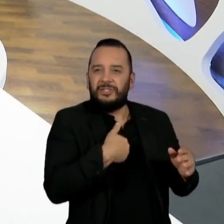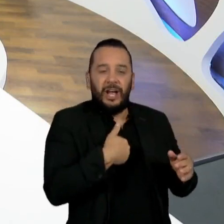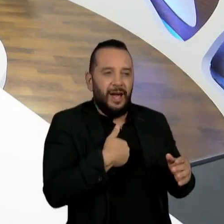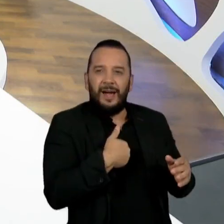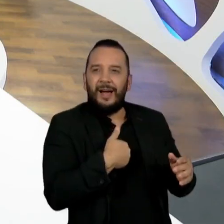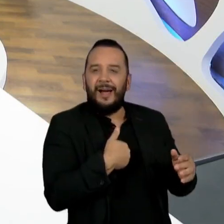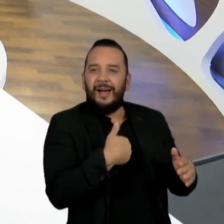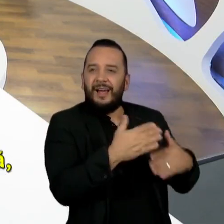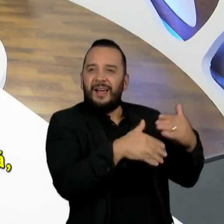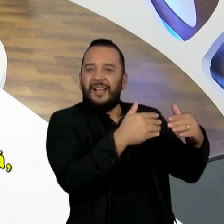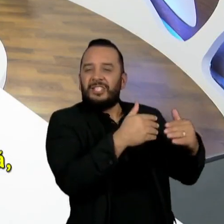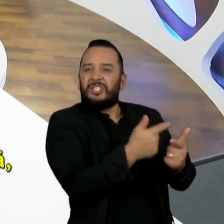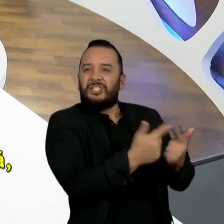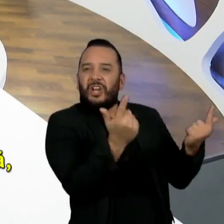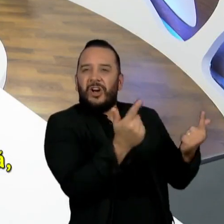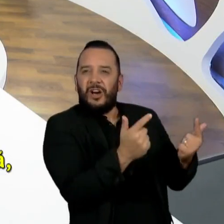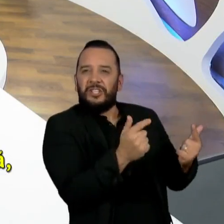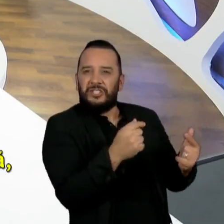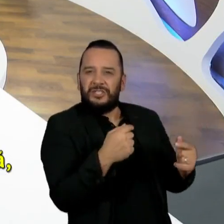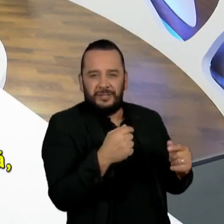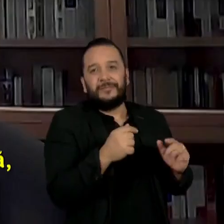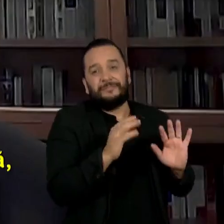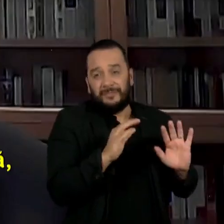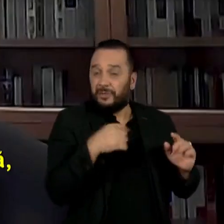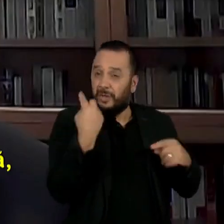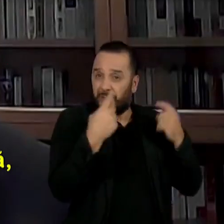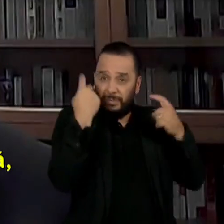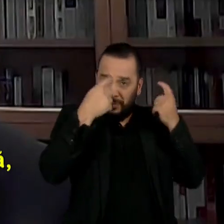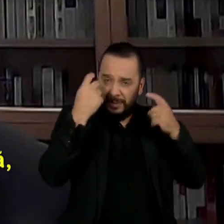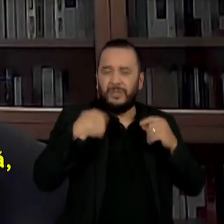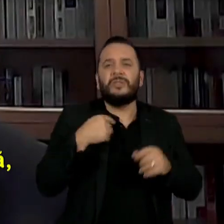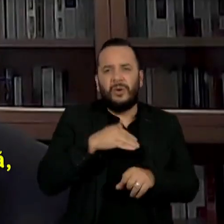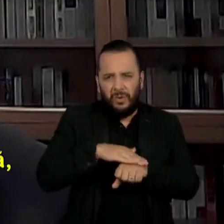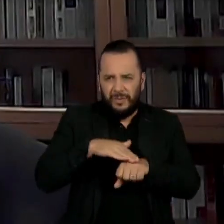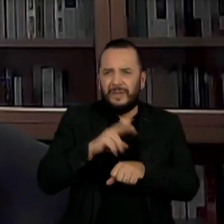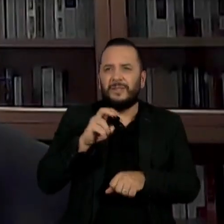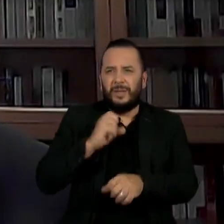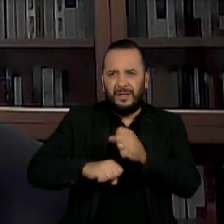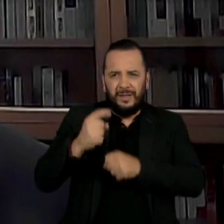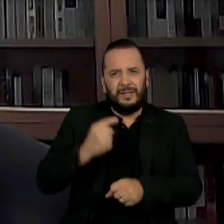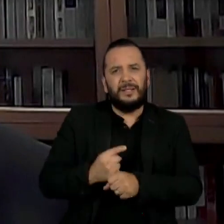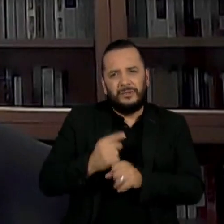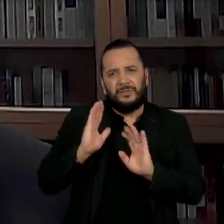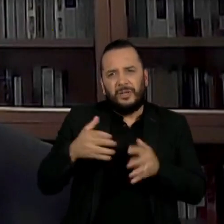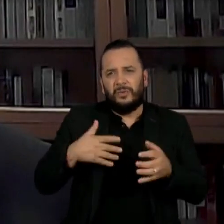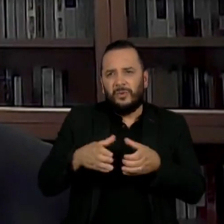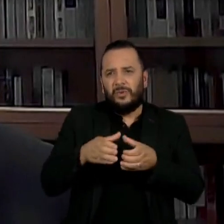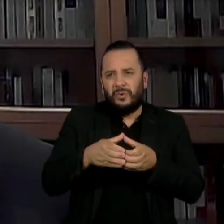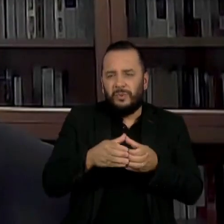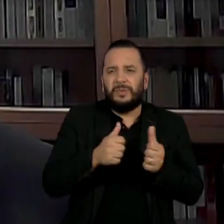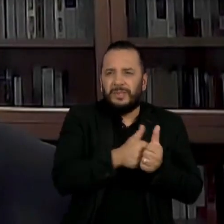in the context of a Christian enterprise. And